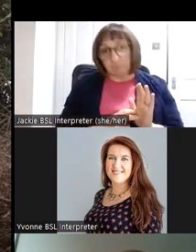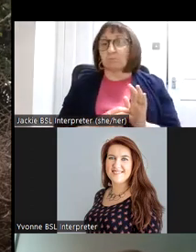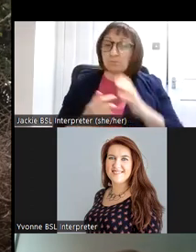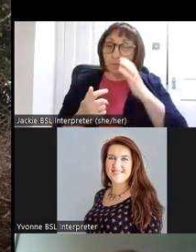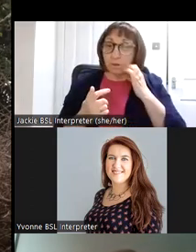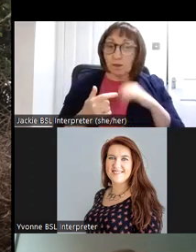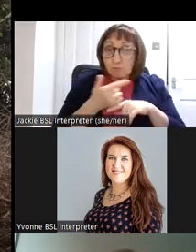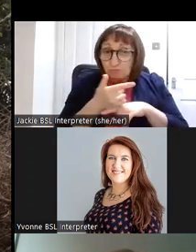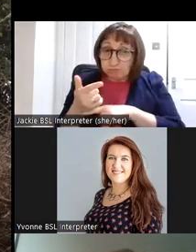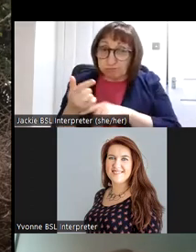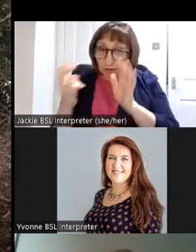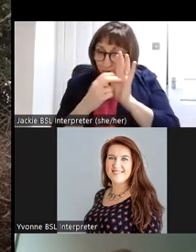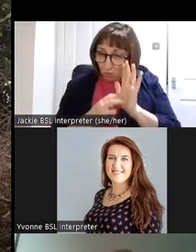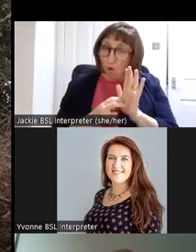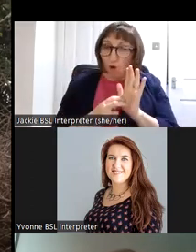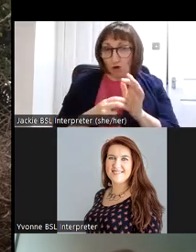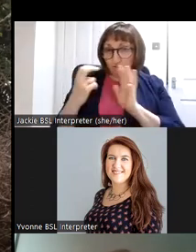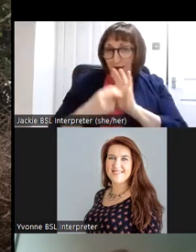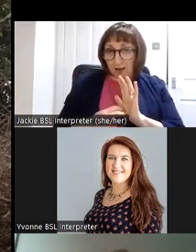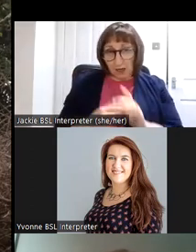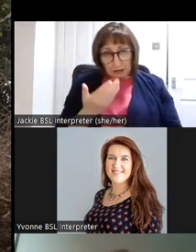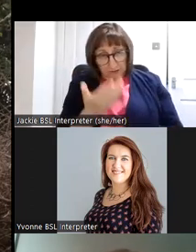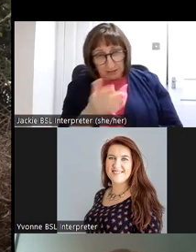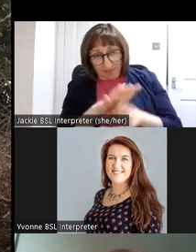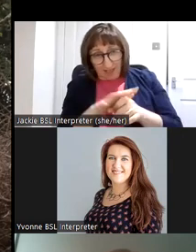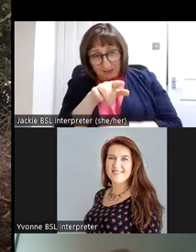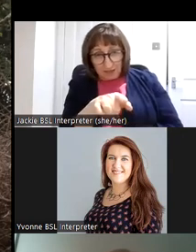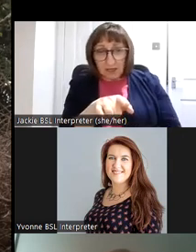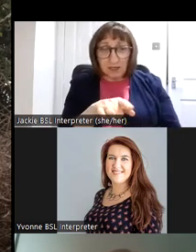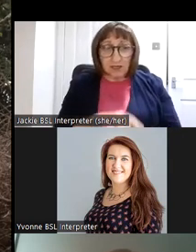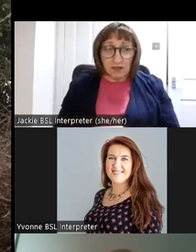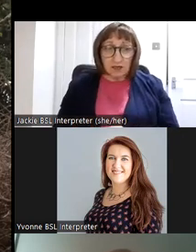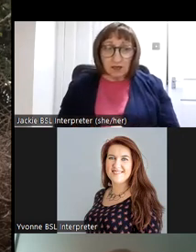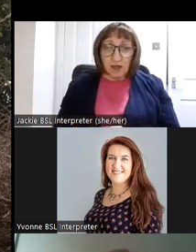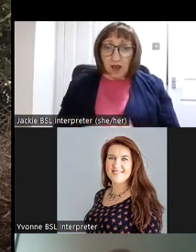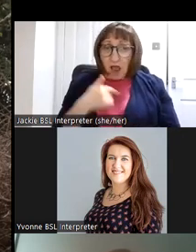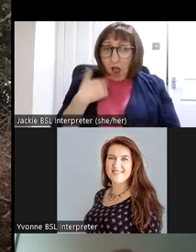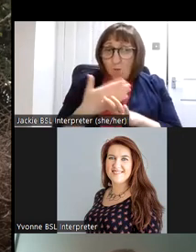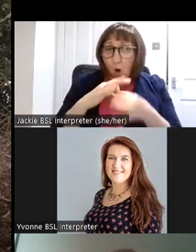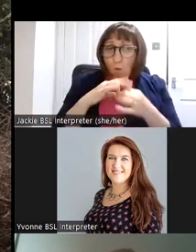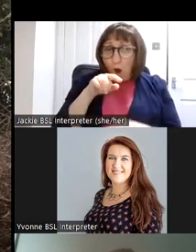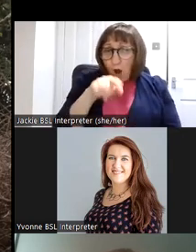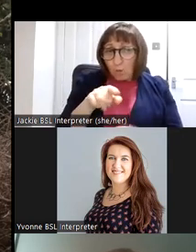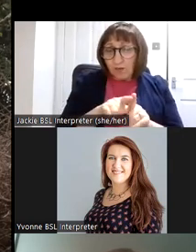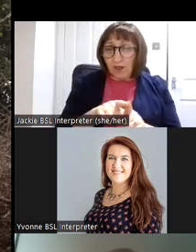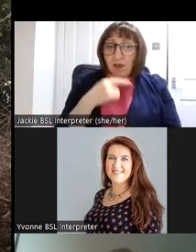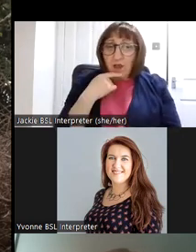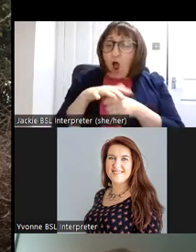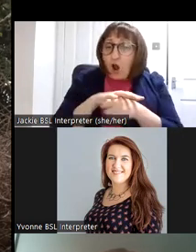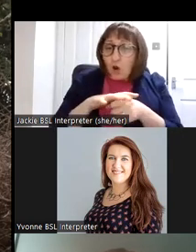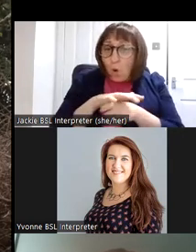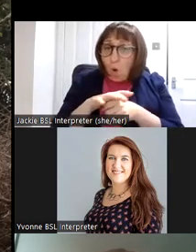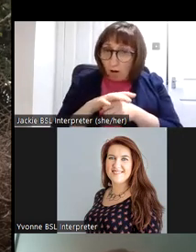archaeological record so here um in park and our i worked with uh we worked with local